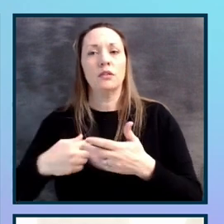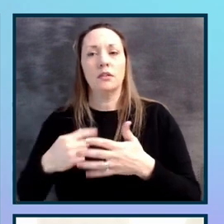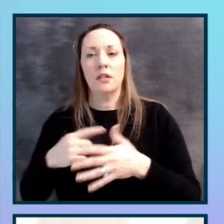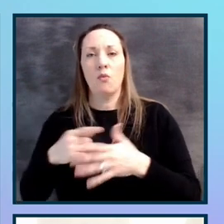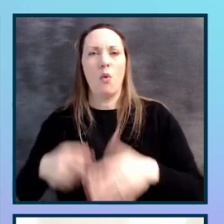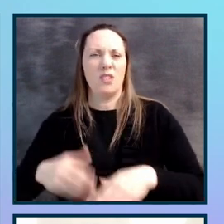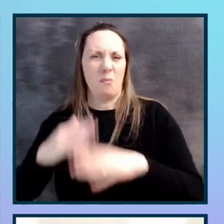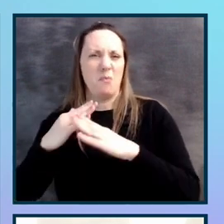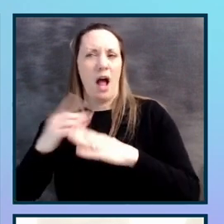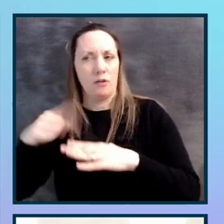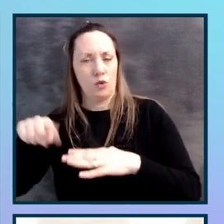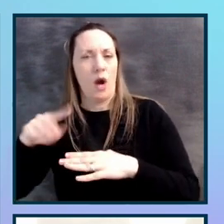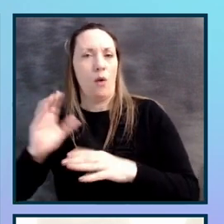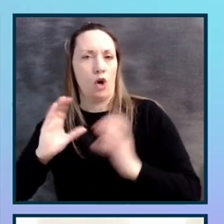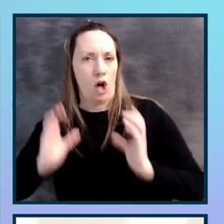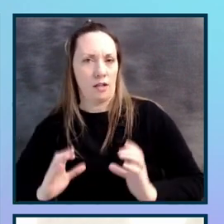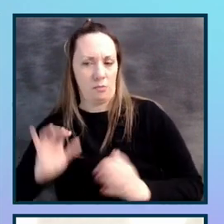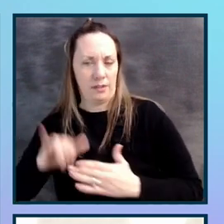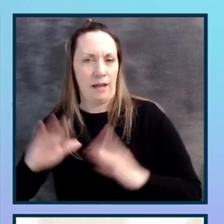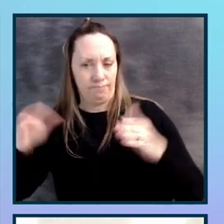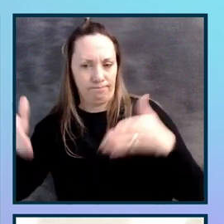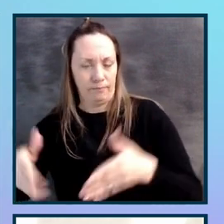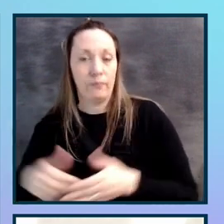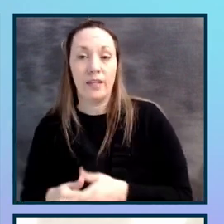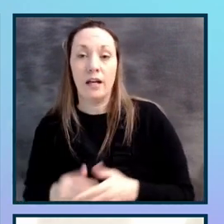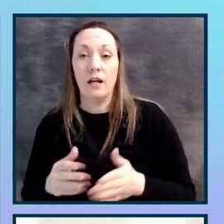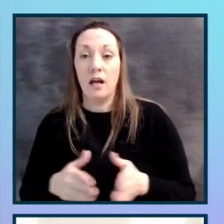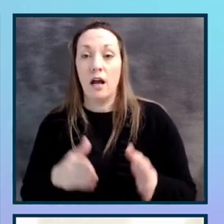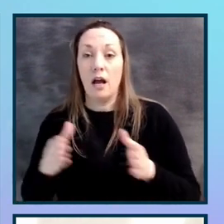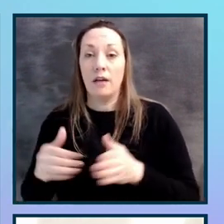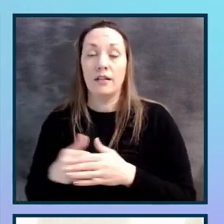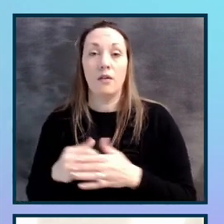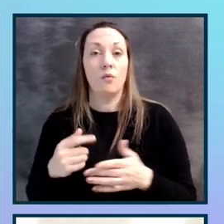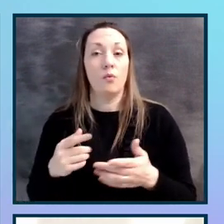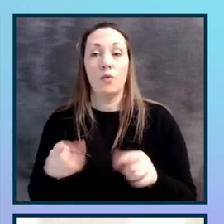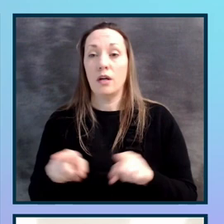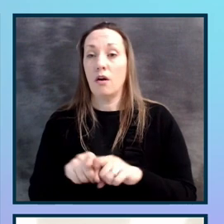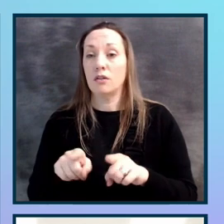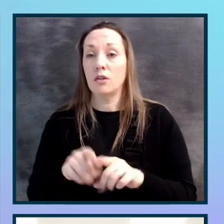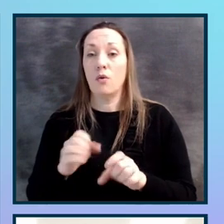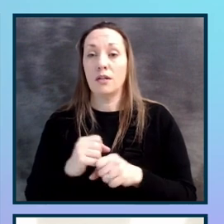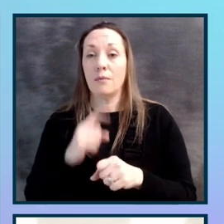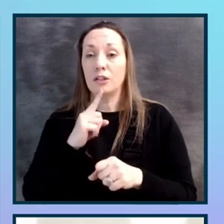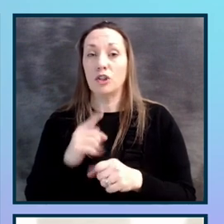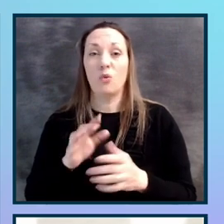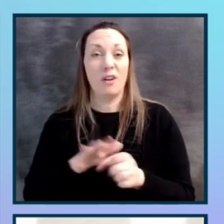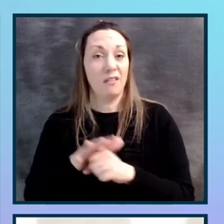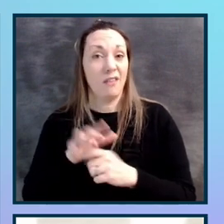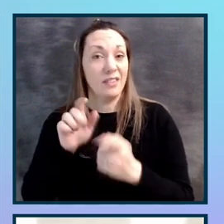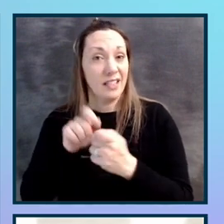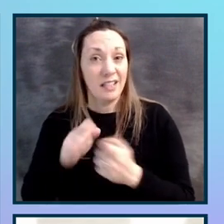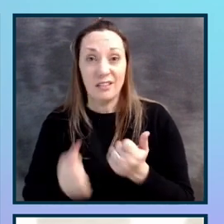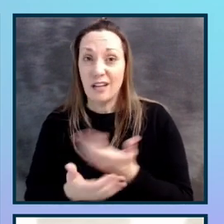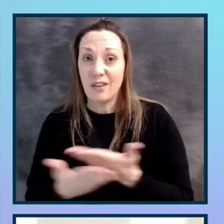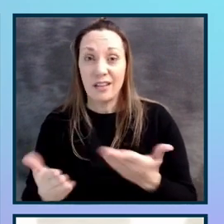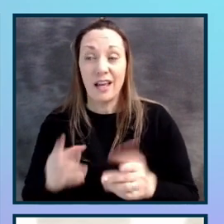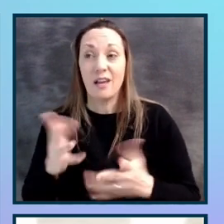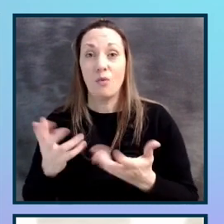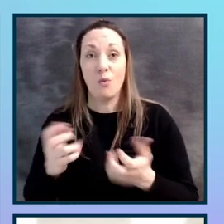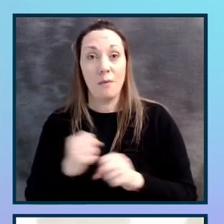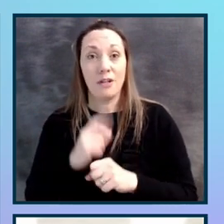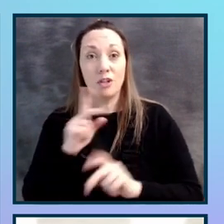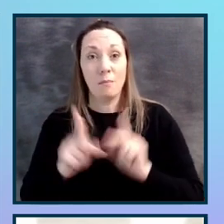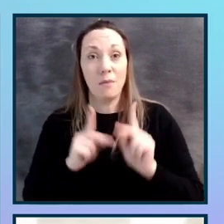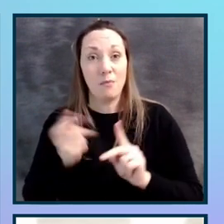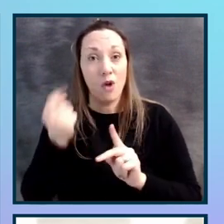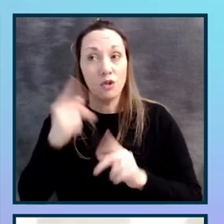customers, basically? We leaned heavily on our internal tools like Jira and Slack to ensure we have the right level of detail and people understood the issues that needed